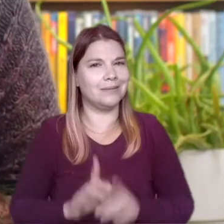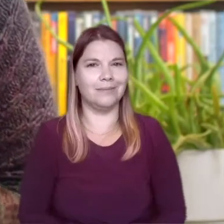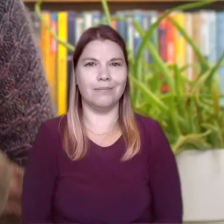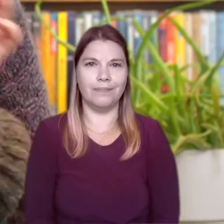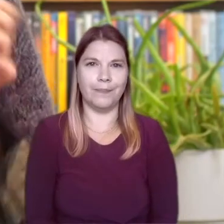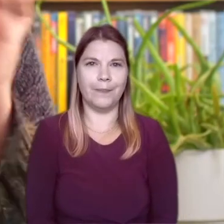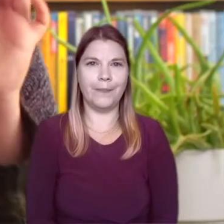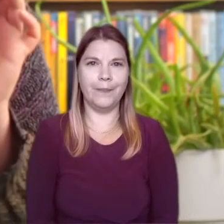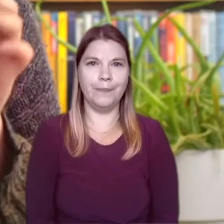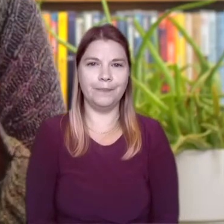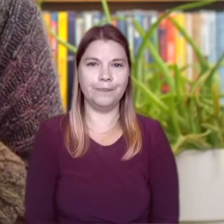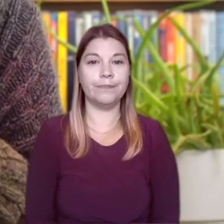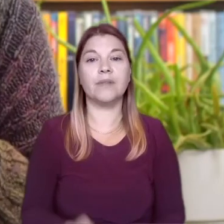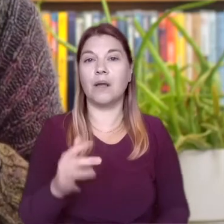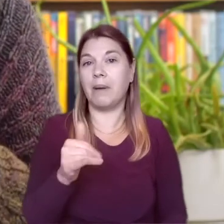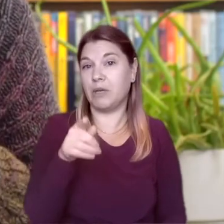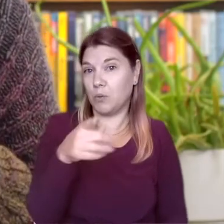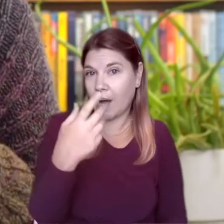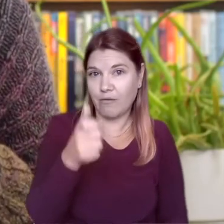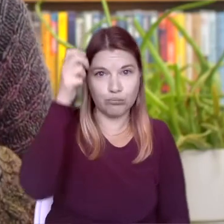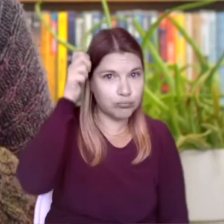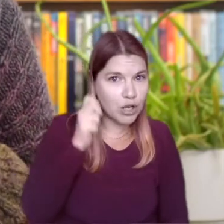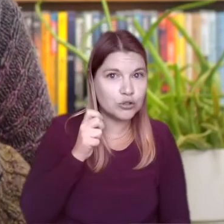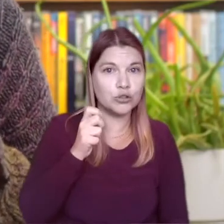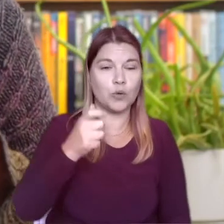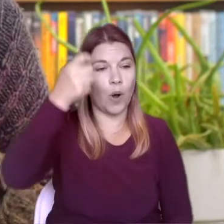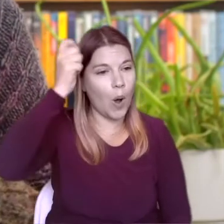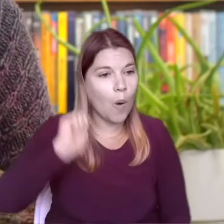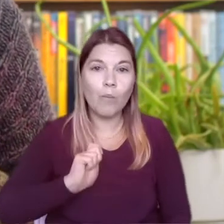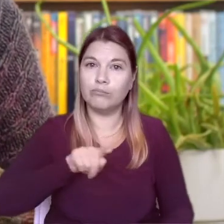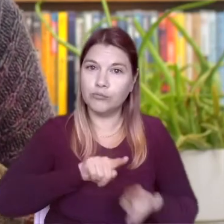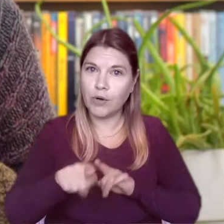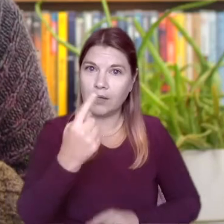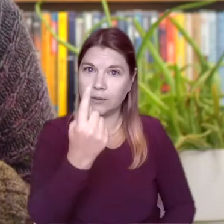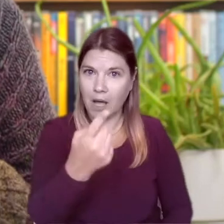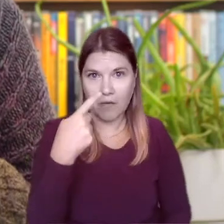If you have a brush or a comb, why don't you give it a try yourself?